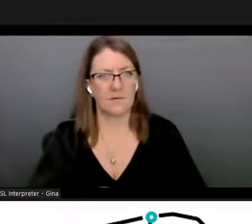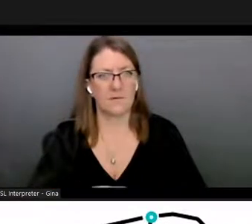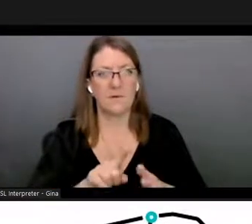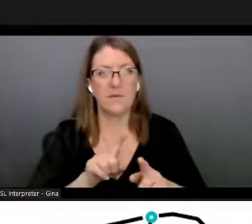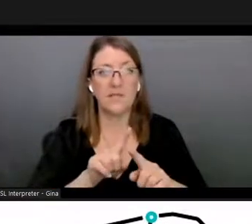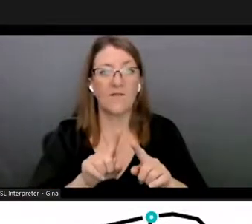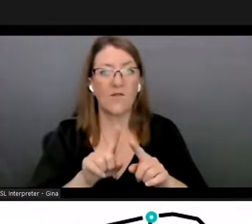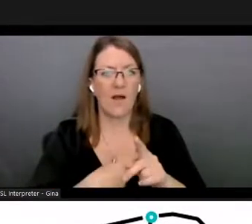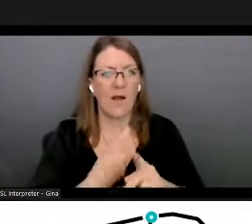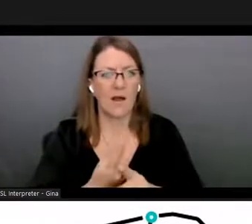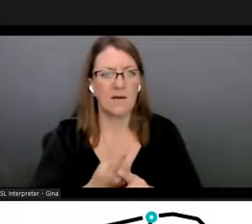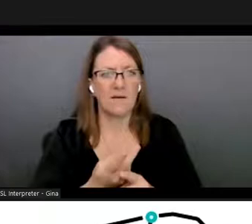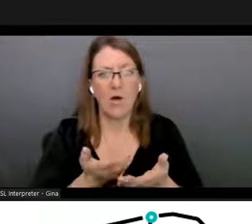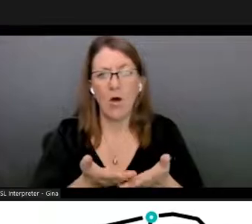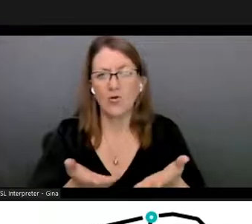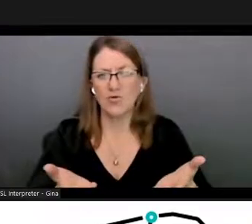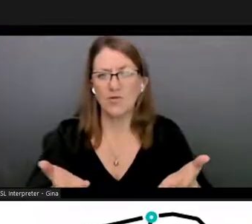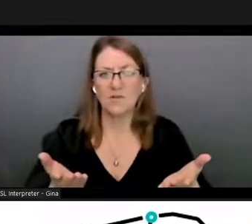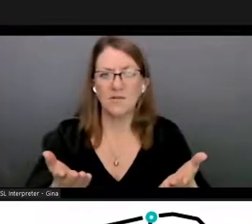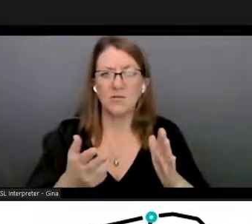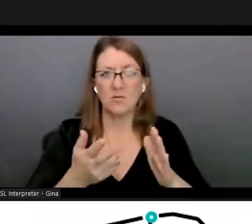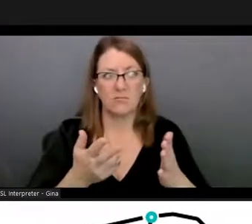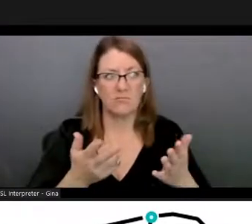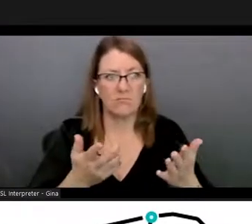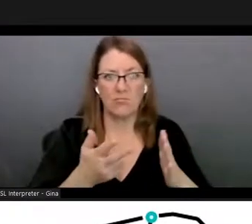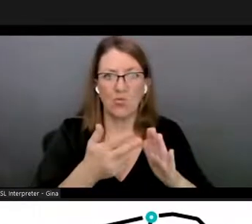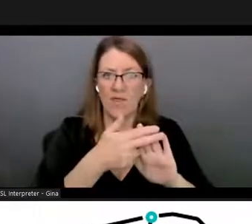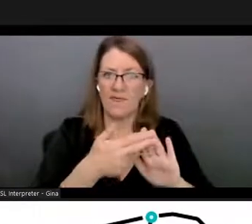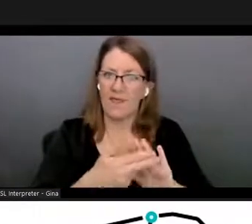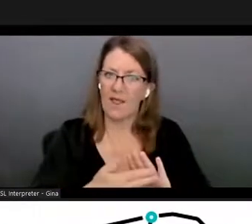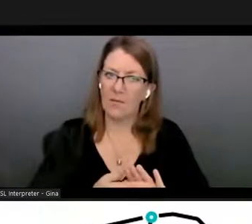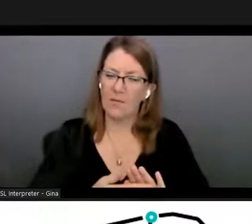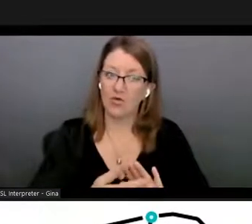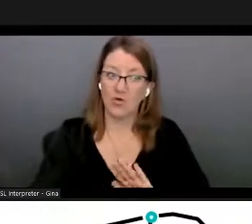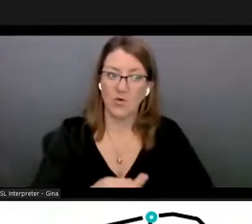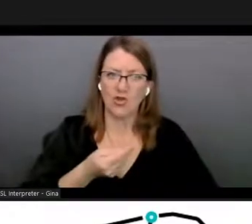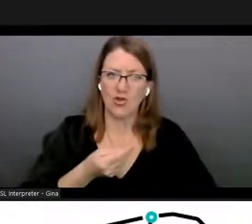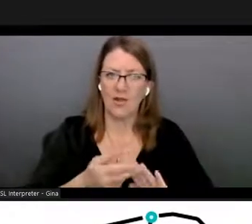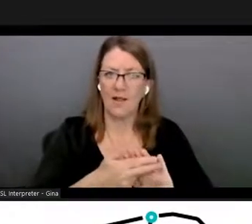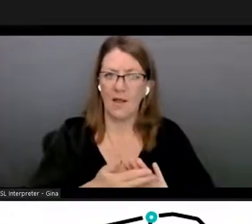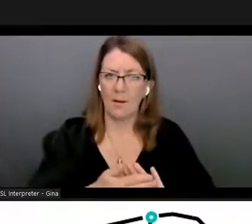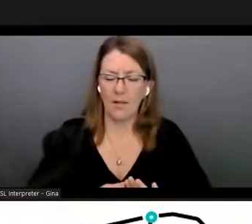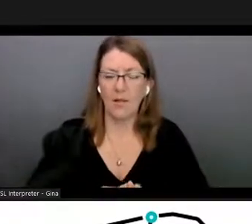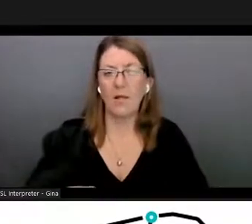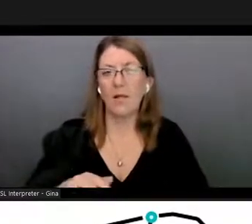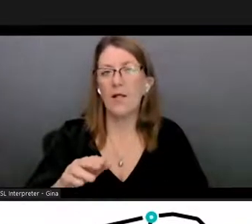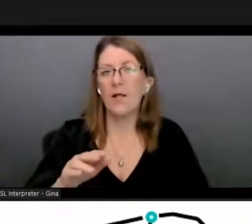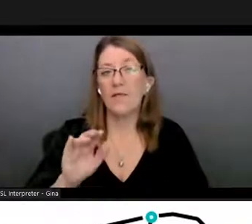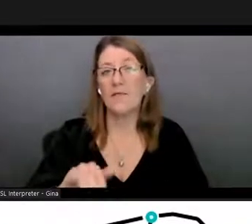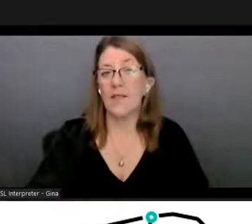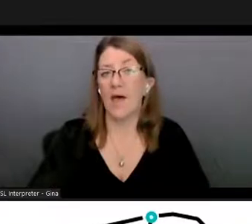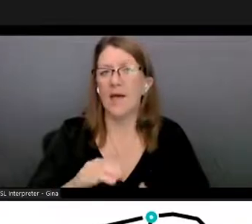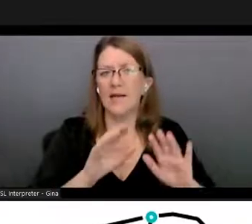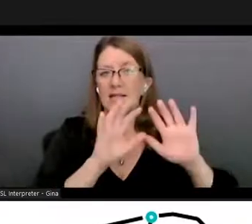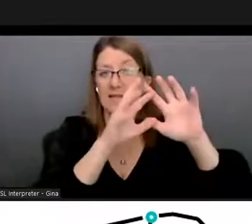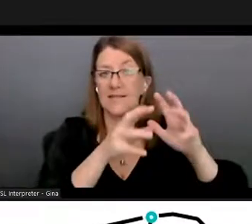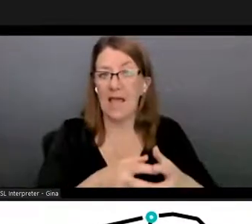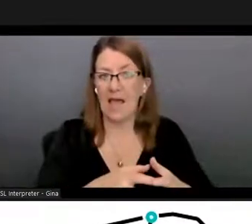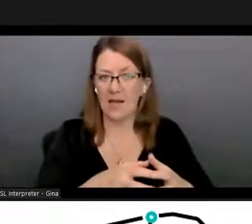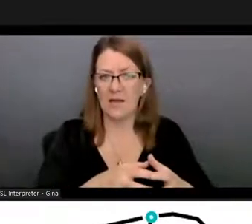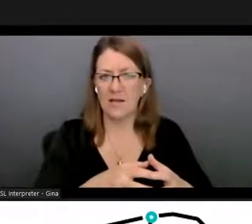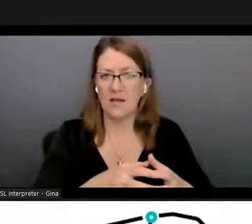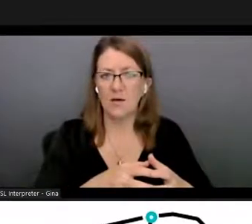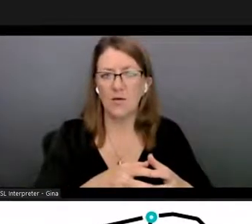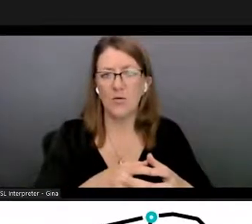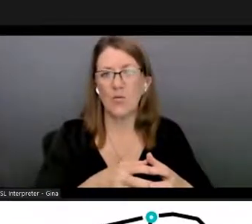objects and um return labels for them and um the the coco dataset was trained to search for those certain those